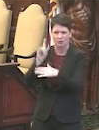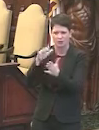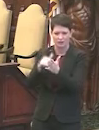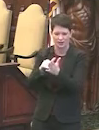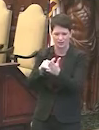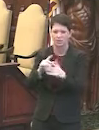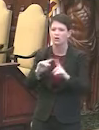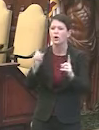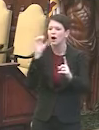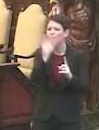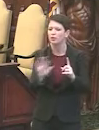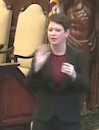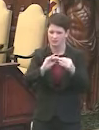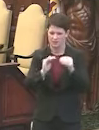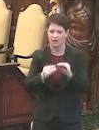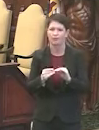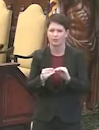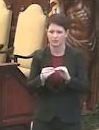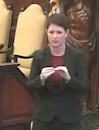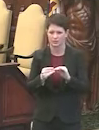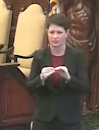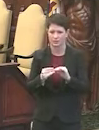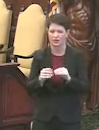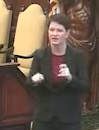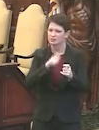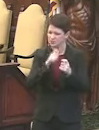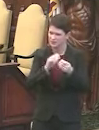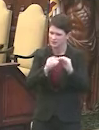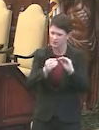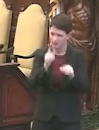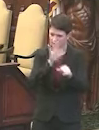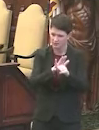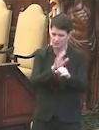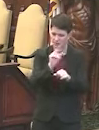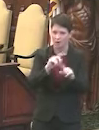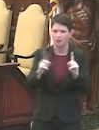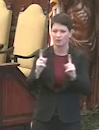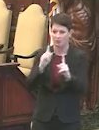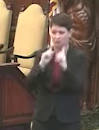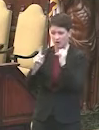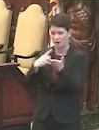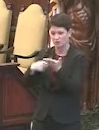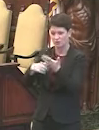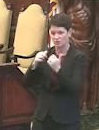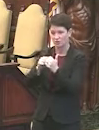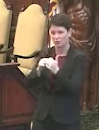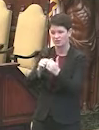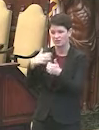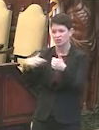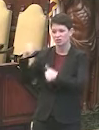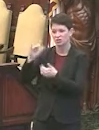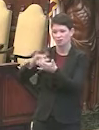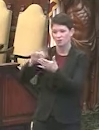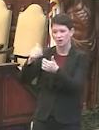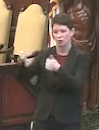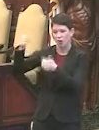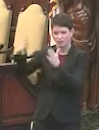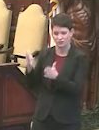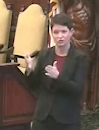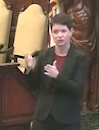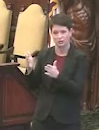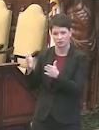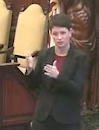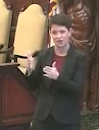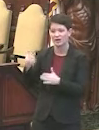no, these are approximate numbers. They were not firm numbers, but this is what I got from conversations with their chief medical officers. So this is how many